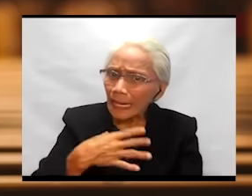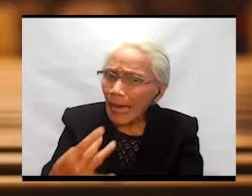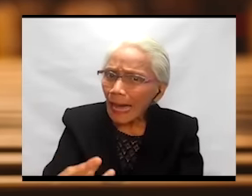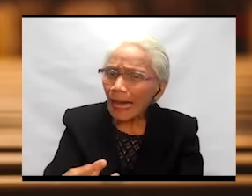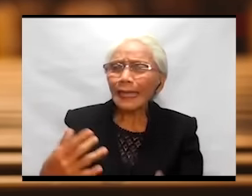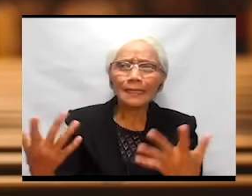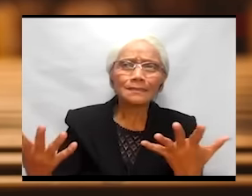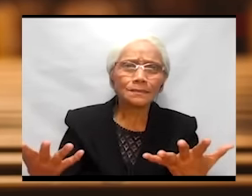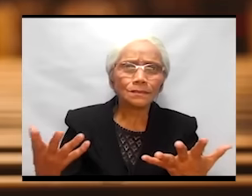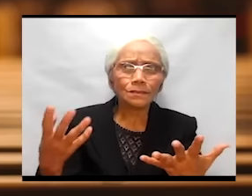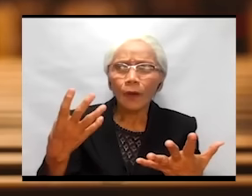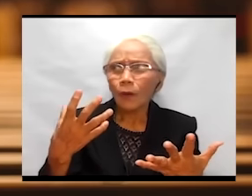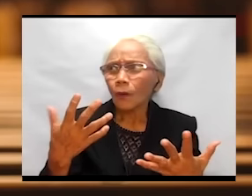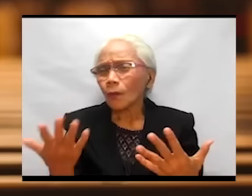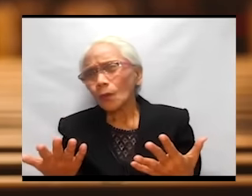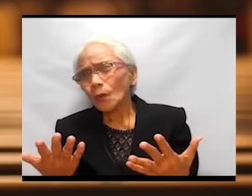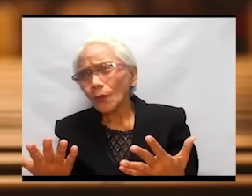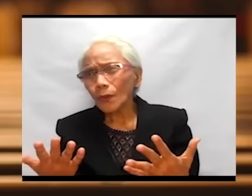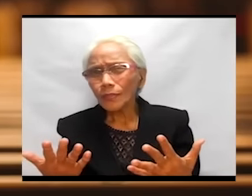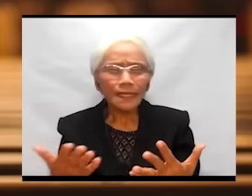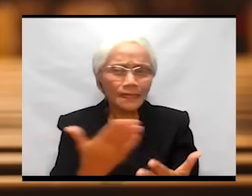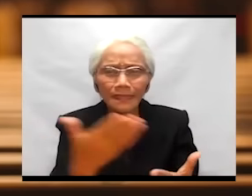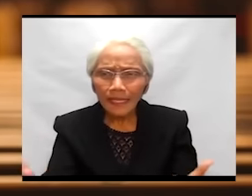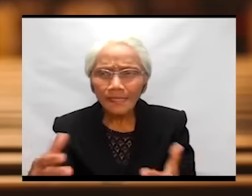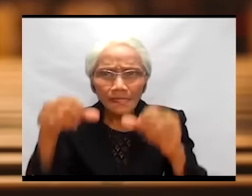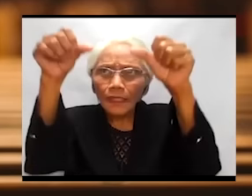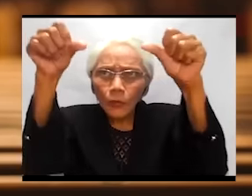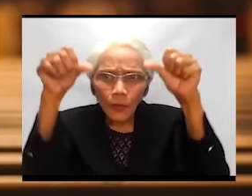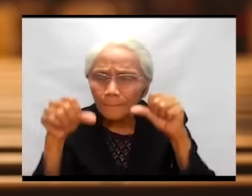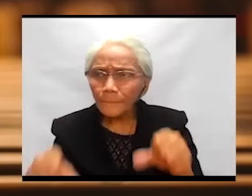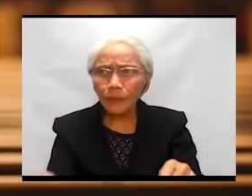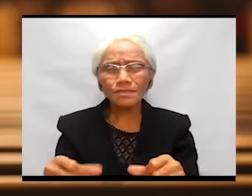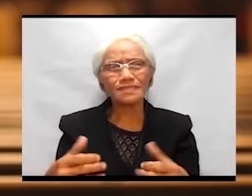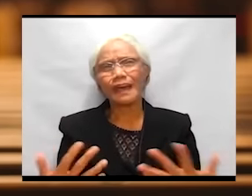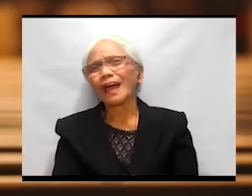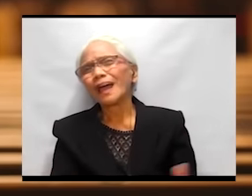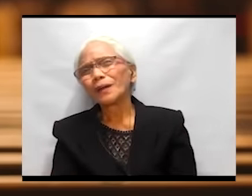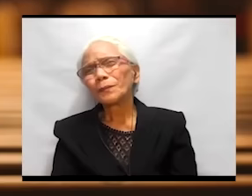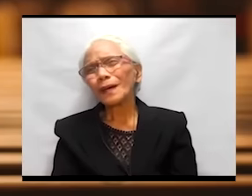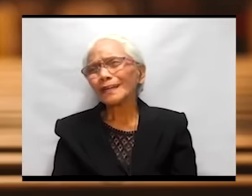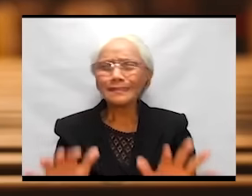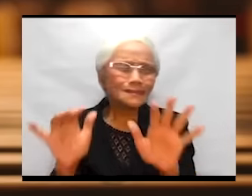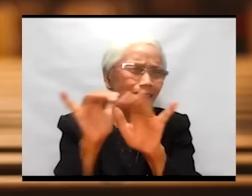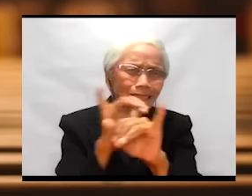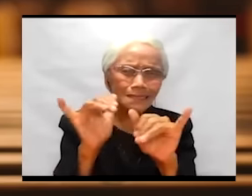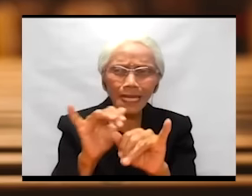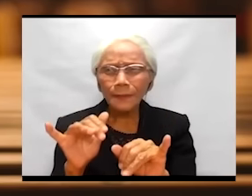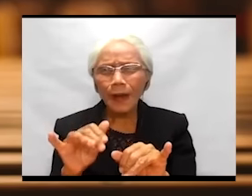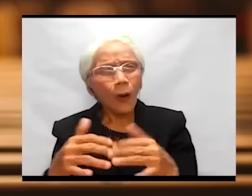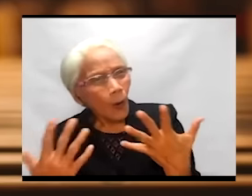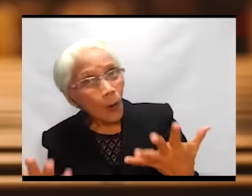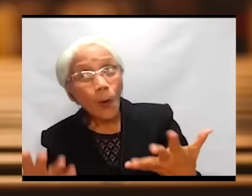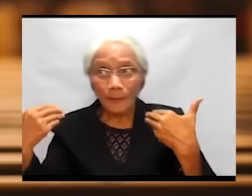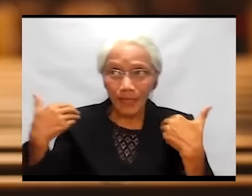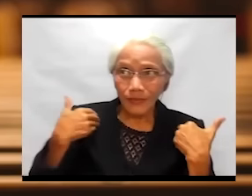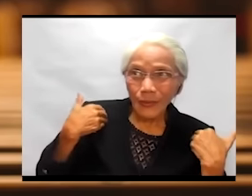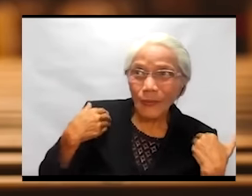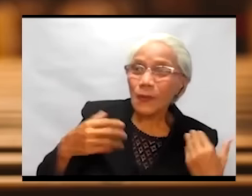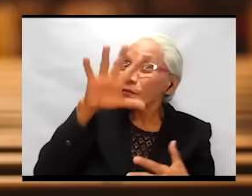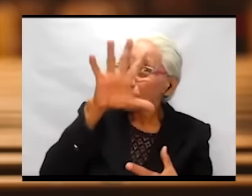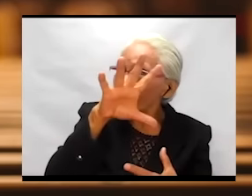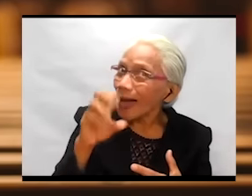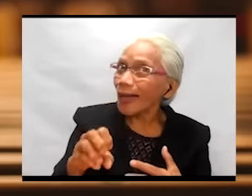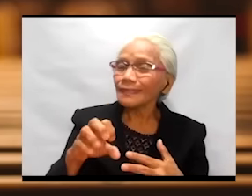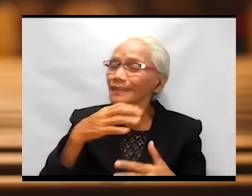on the things that we post? Parang oh, I've had